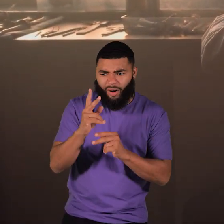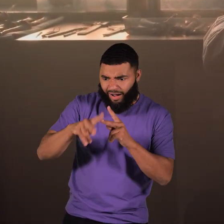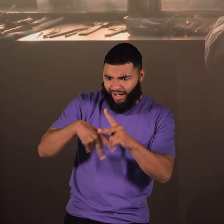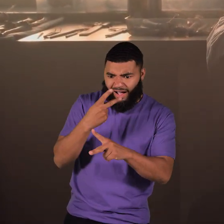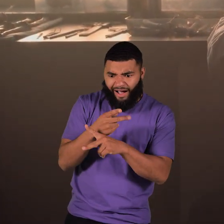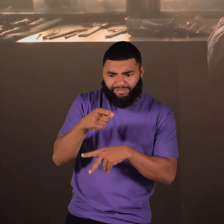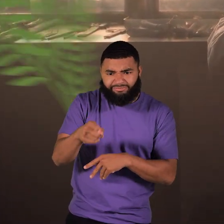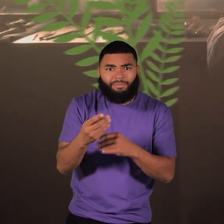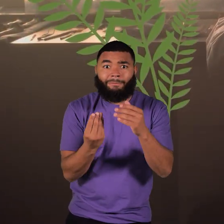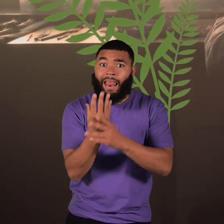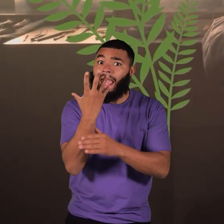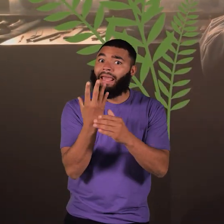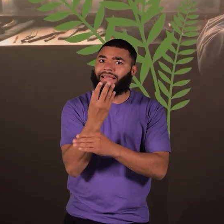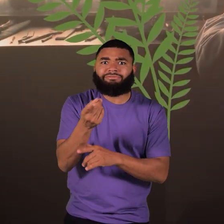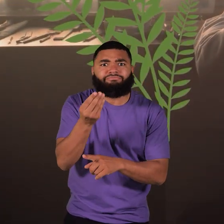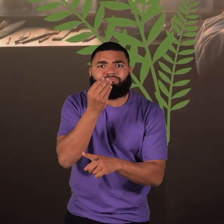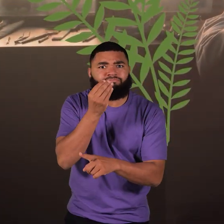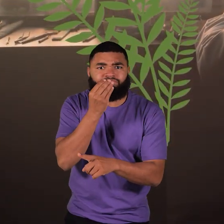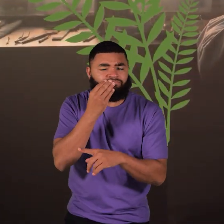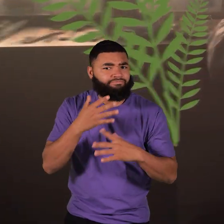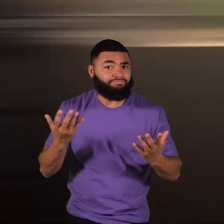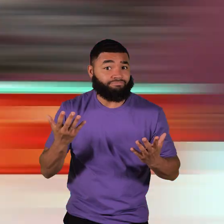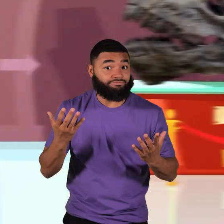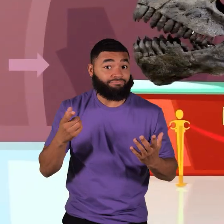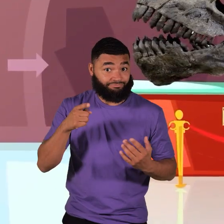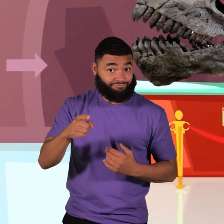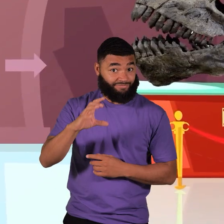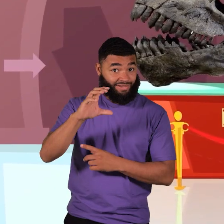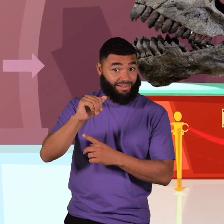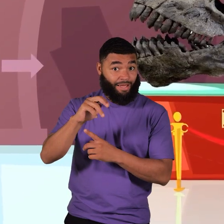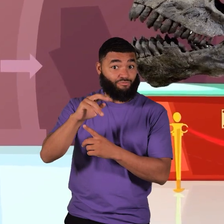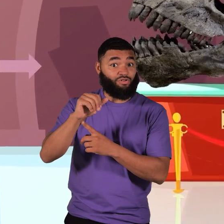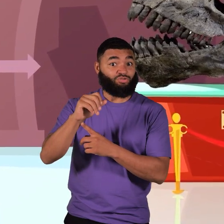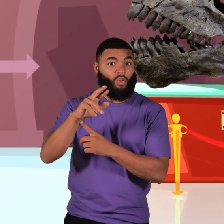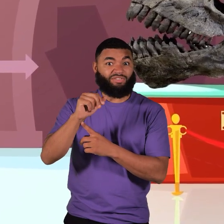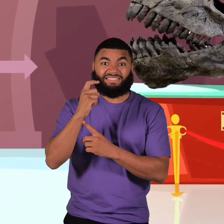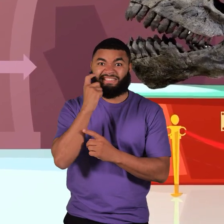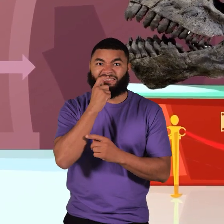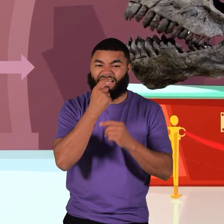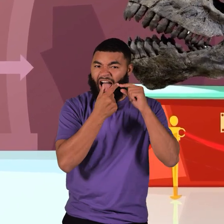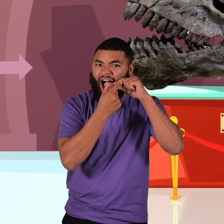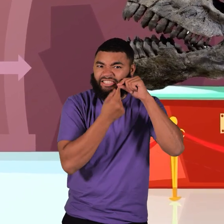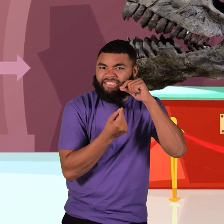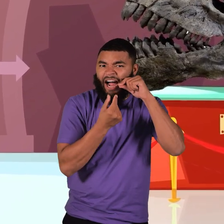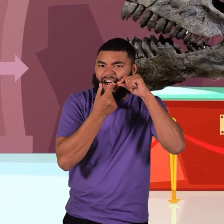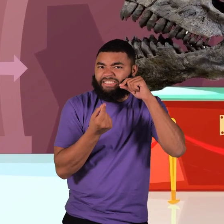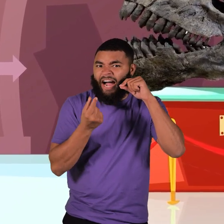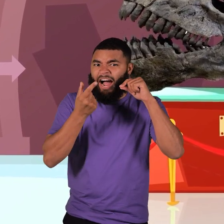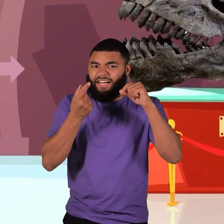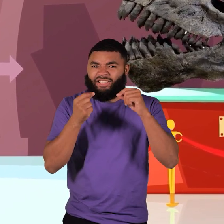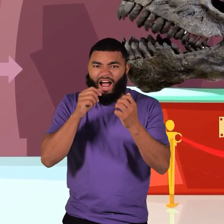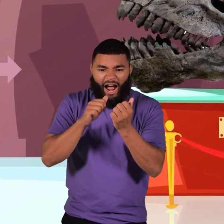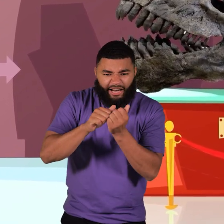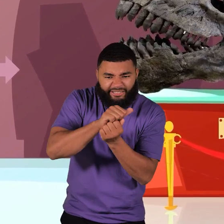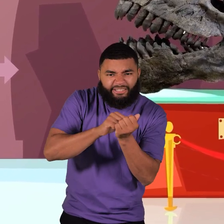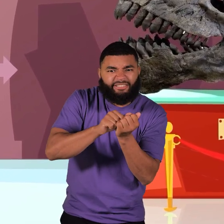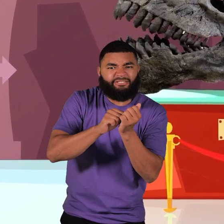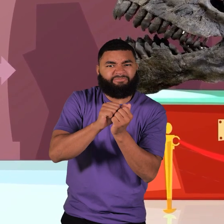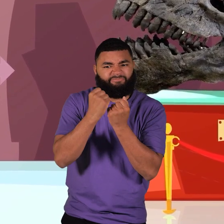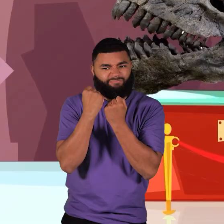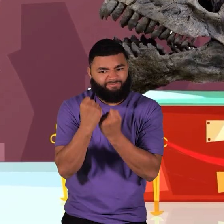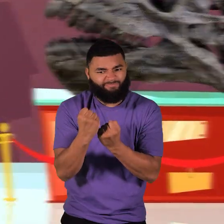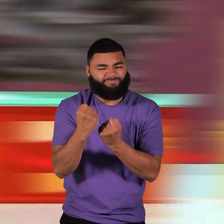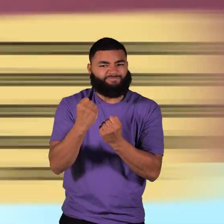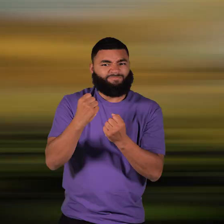Such as what kind of plants a dinosaur eats. Camarasaurus fossil teeth are shaped to shred, fibrous,